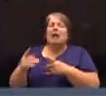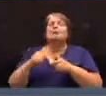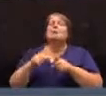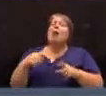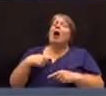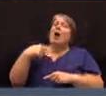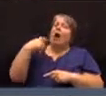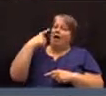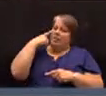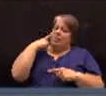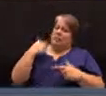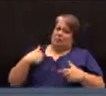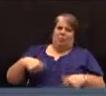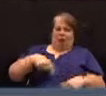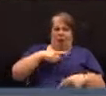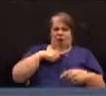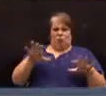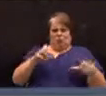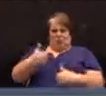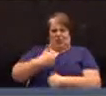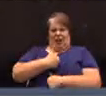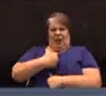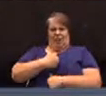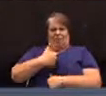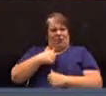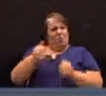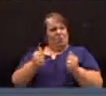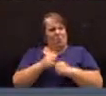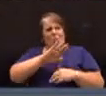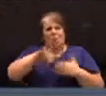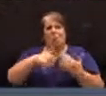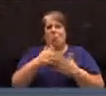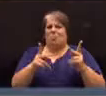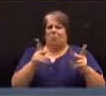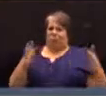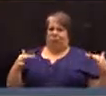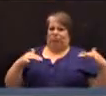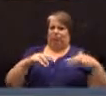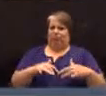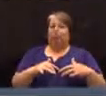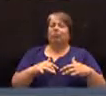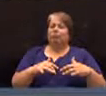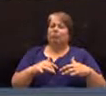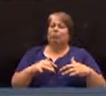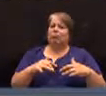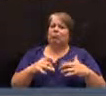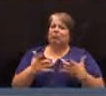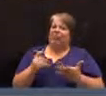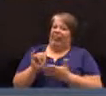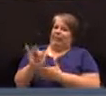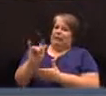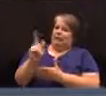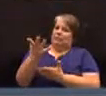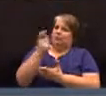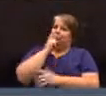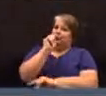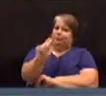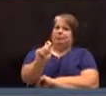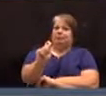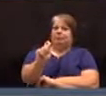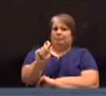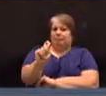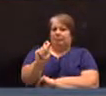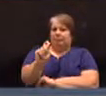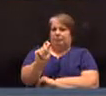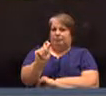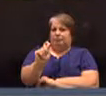to be said for us doing this ourselves with all the help we can get. So that's it in a large nutshell.